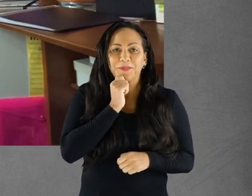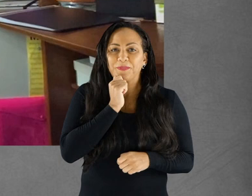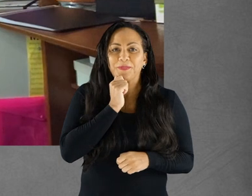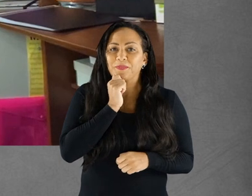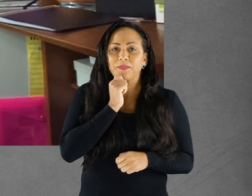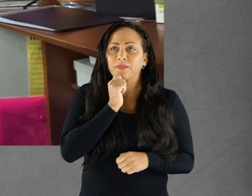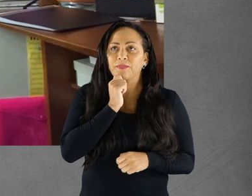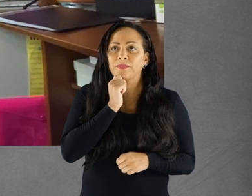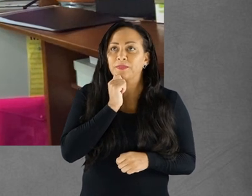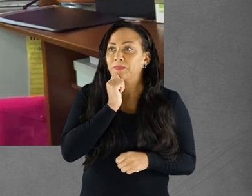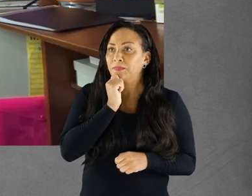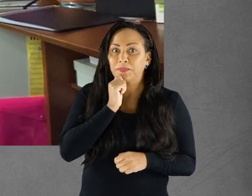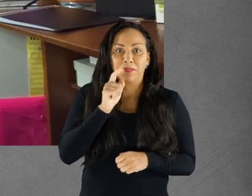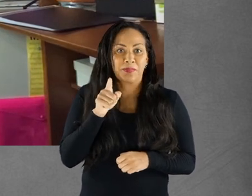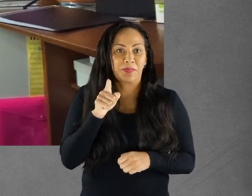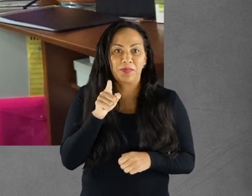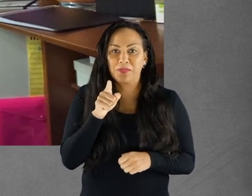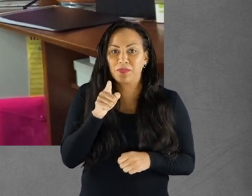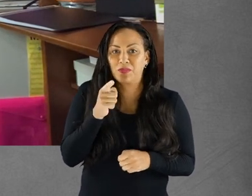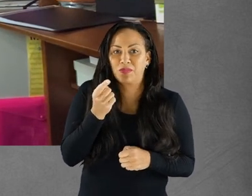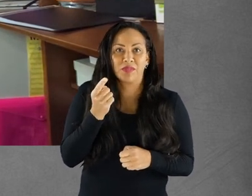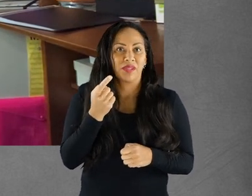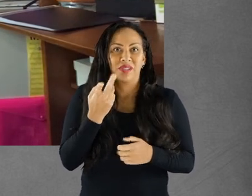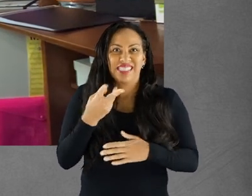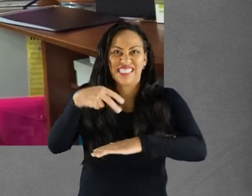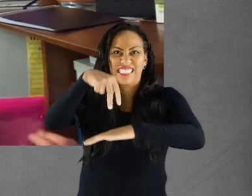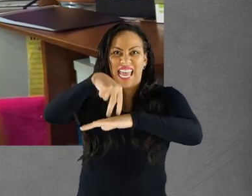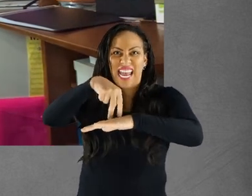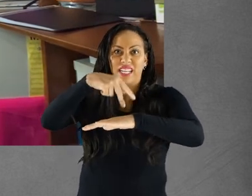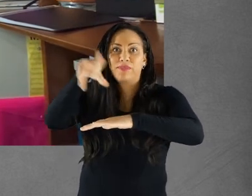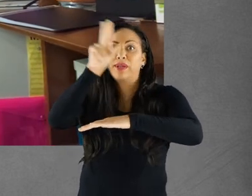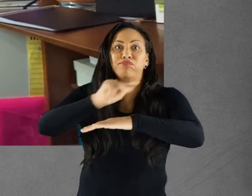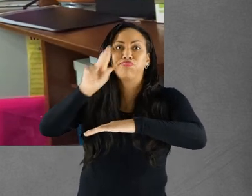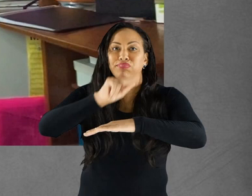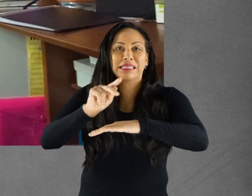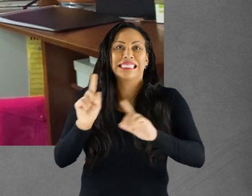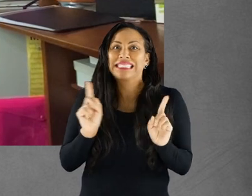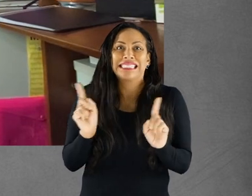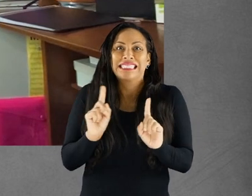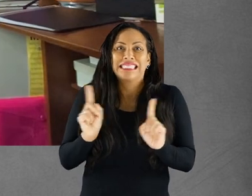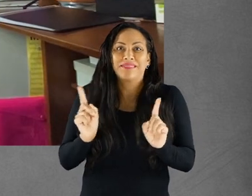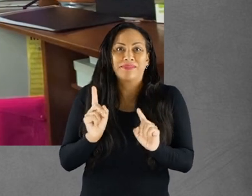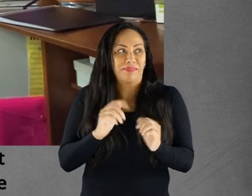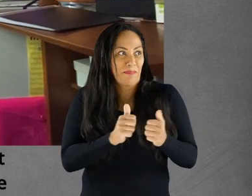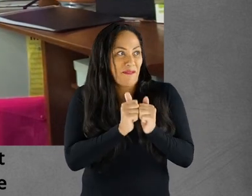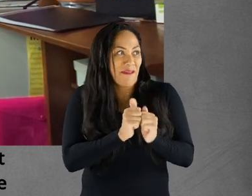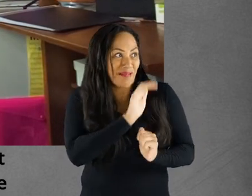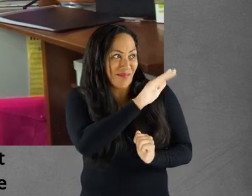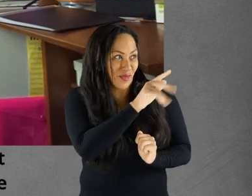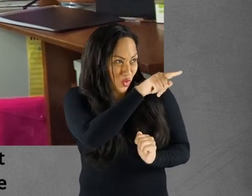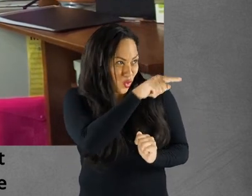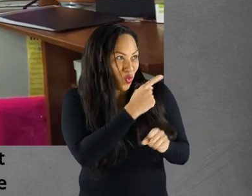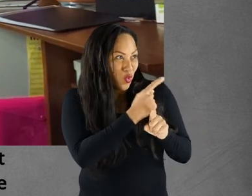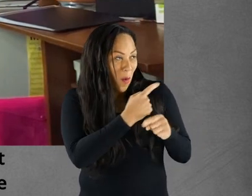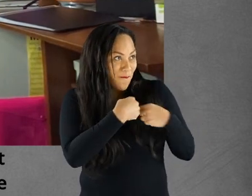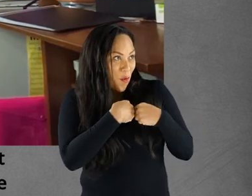that I could not speak on a stage and I used to ask my friends to speak on my